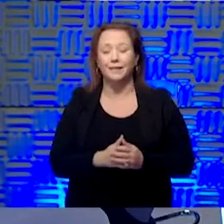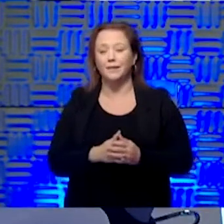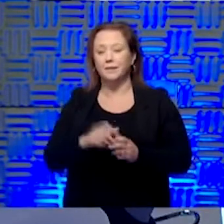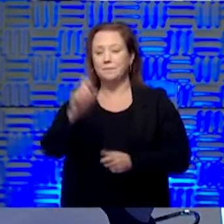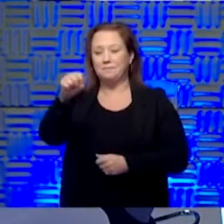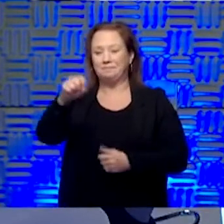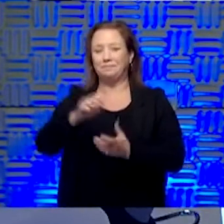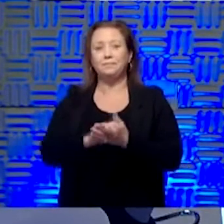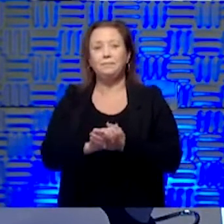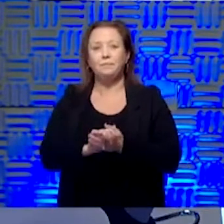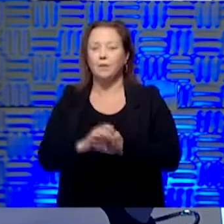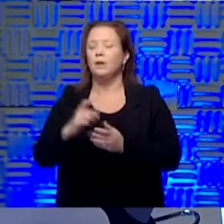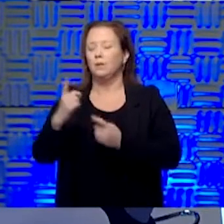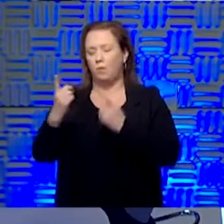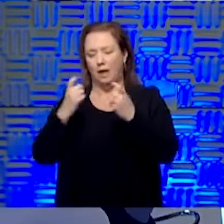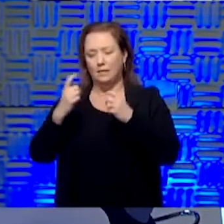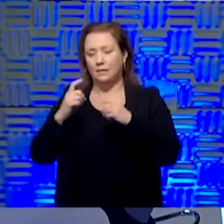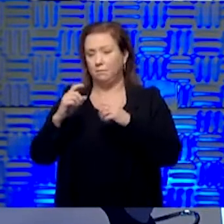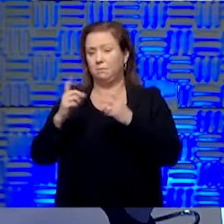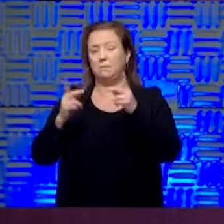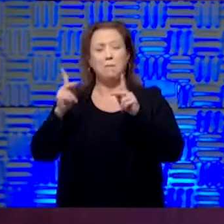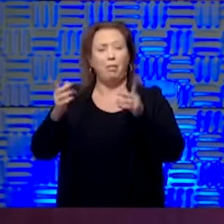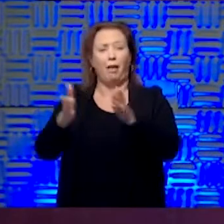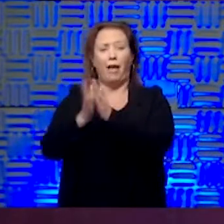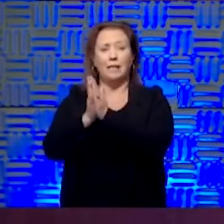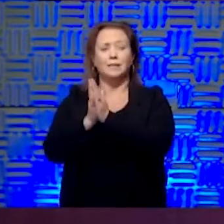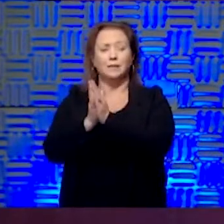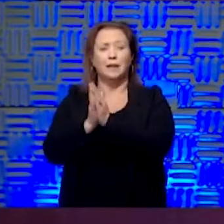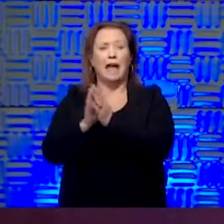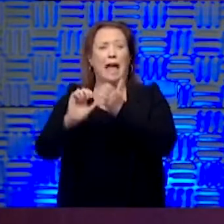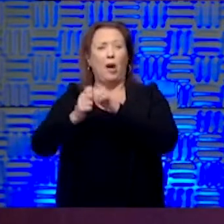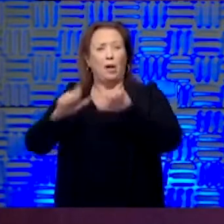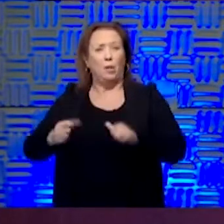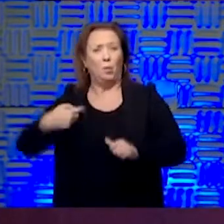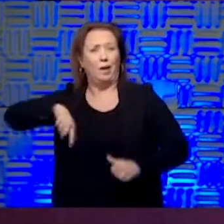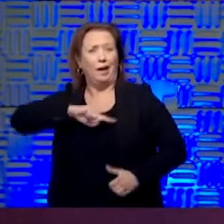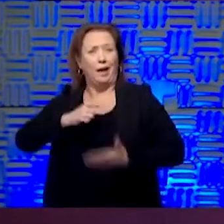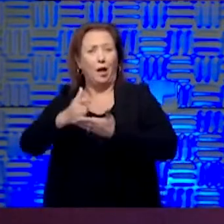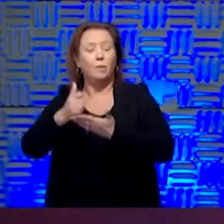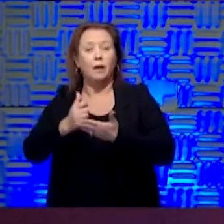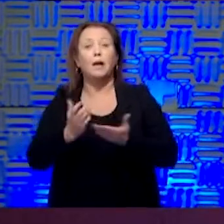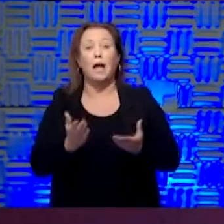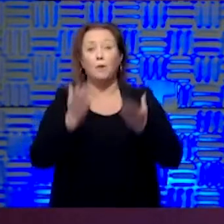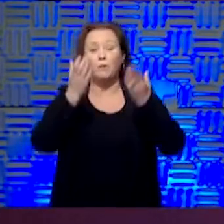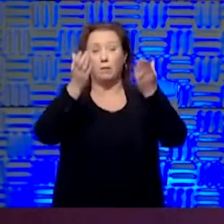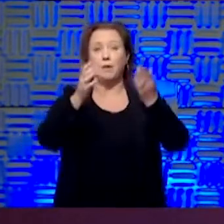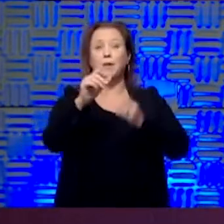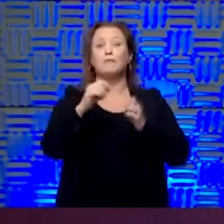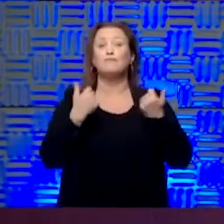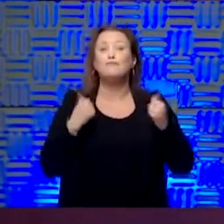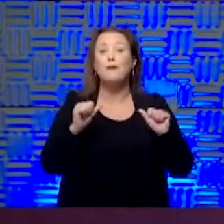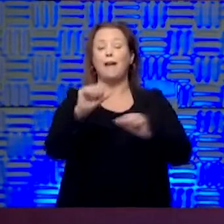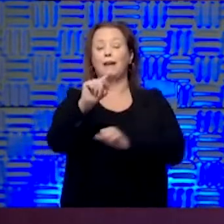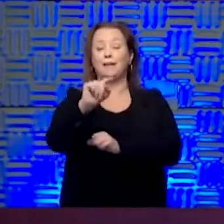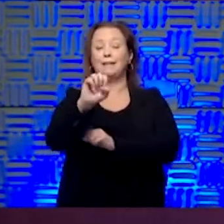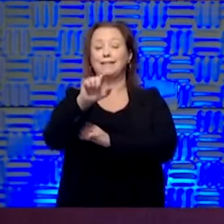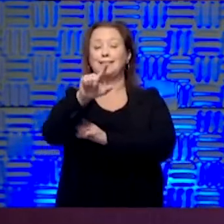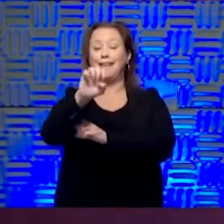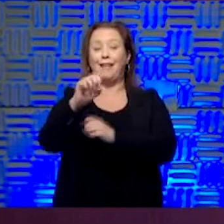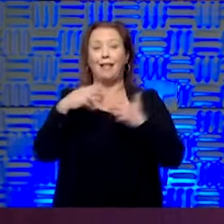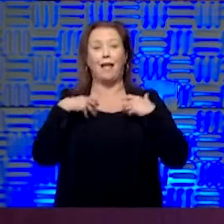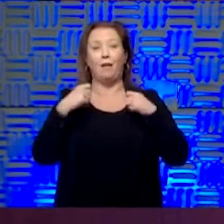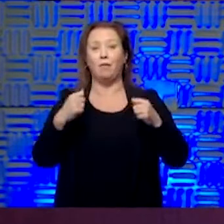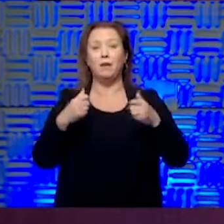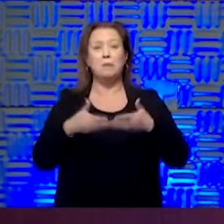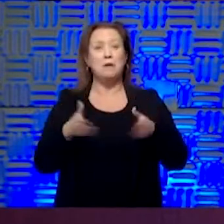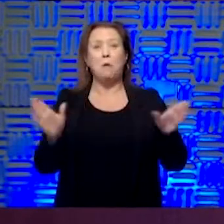asked a lot, what can we do to help from a lot of our patients and citizens? One of the things I would recommend would be to try a telehealth visit, to be open